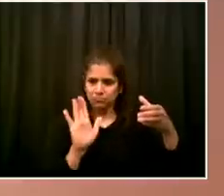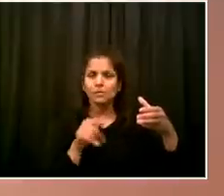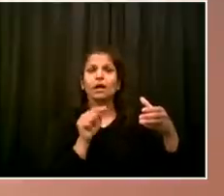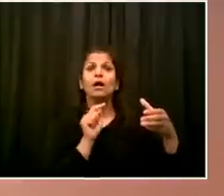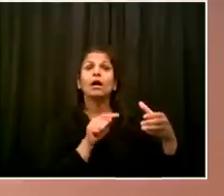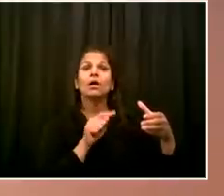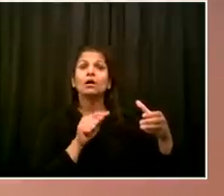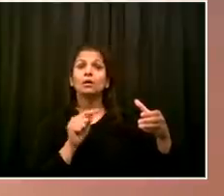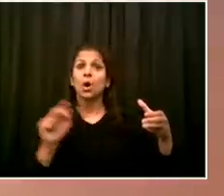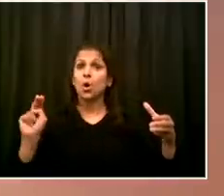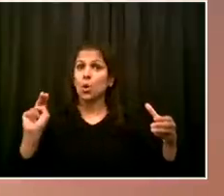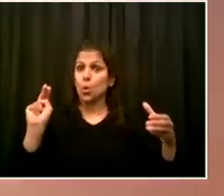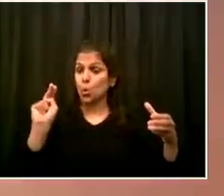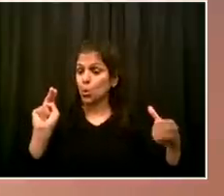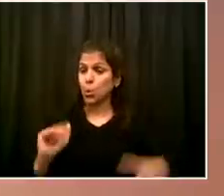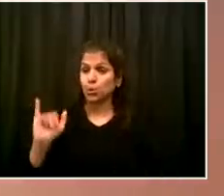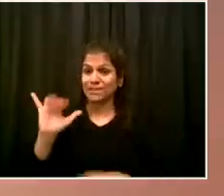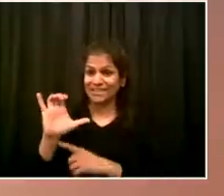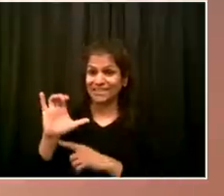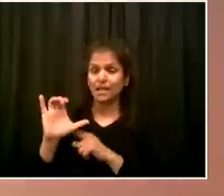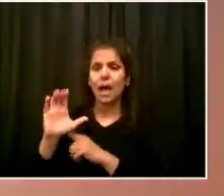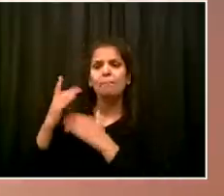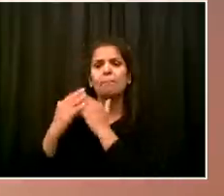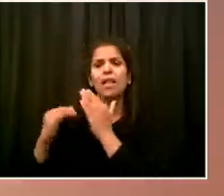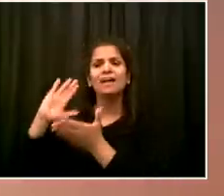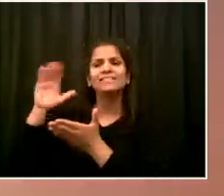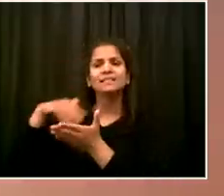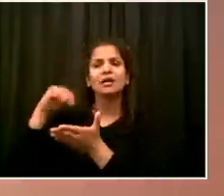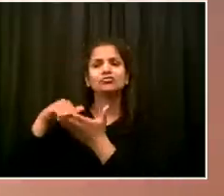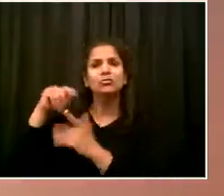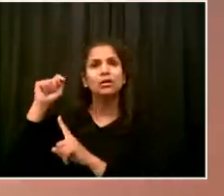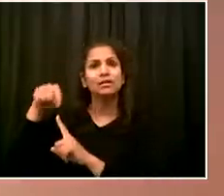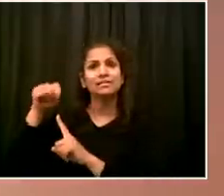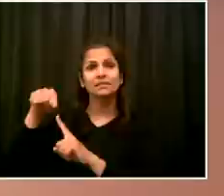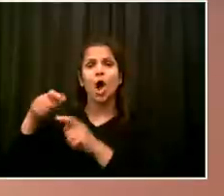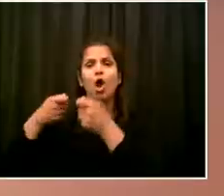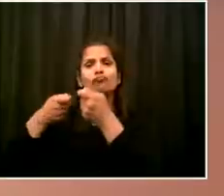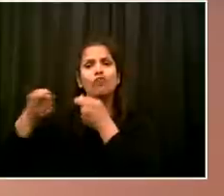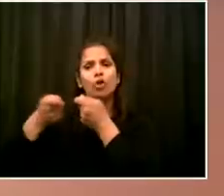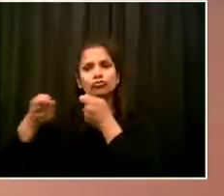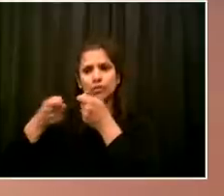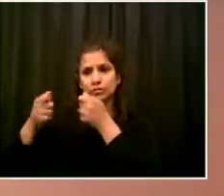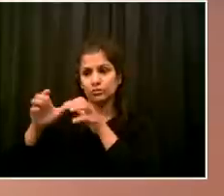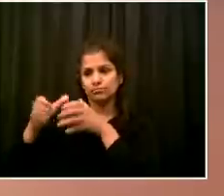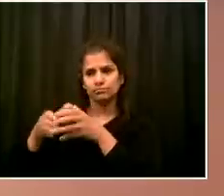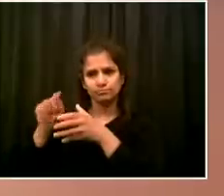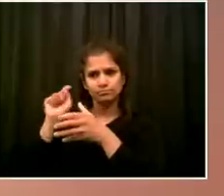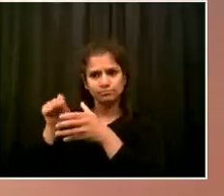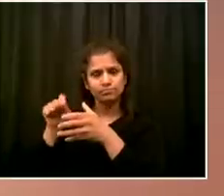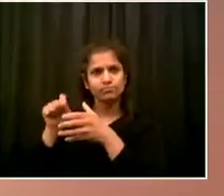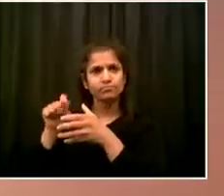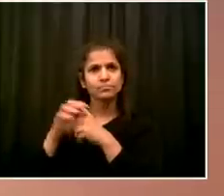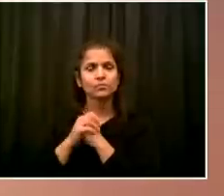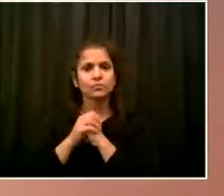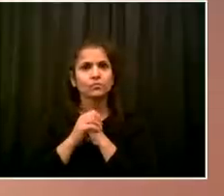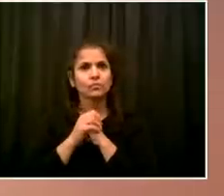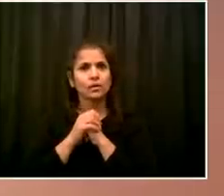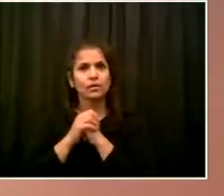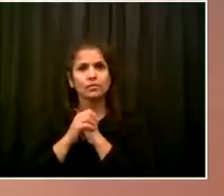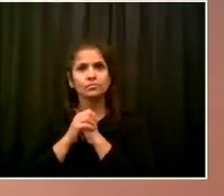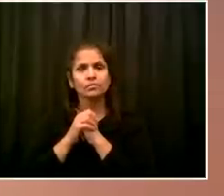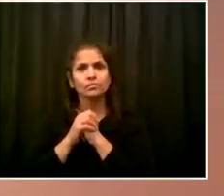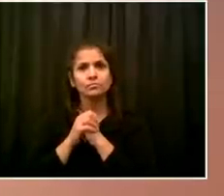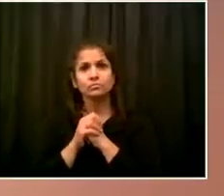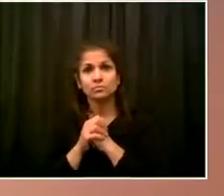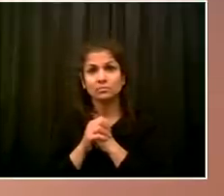position that policies on blood donation should be based on science and not based on stigma. I think in